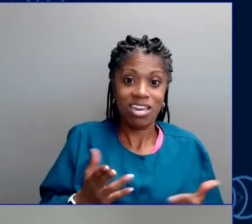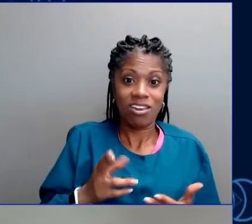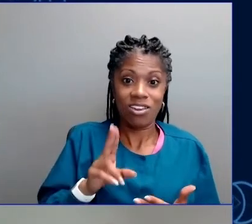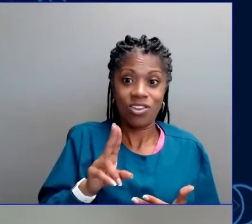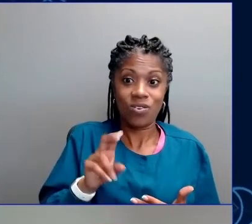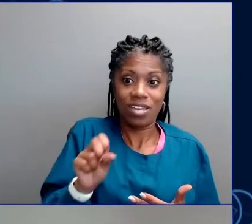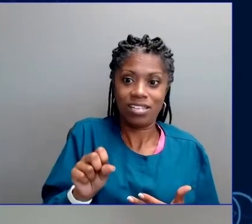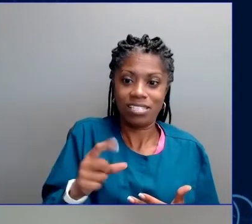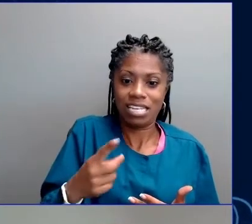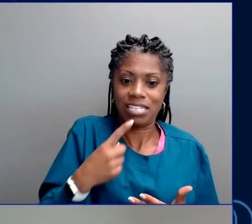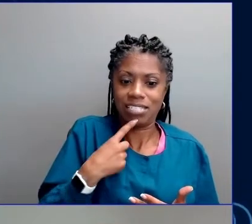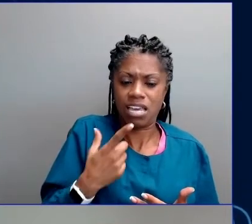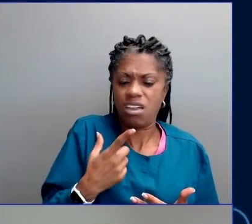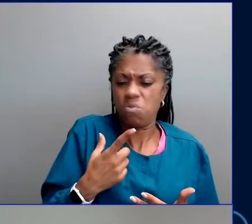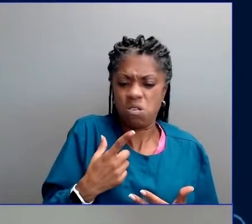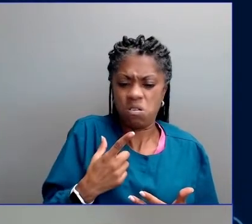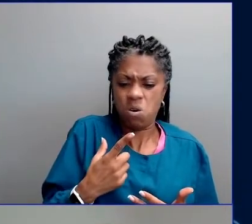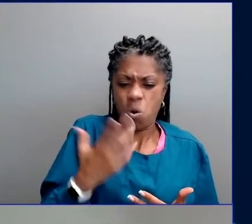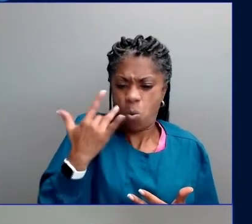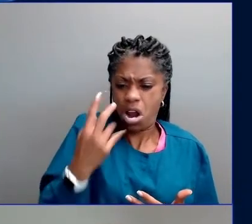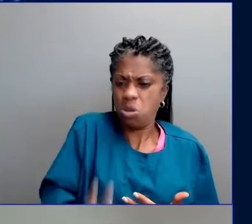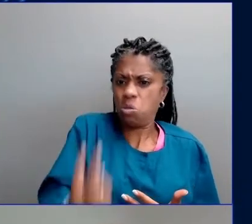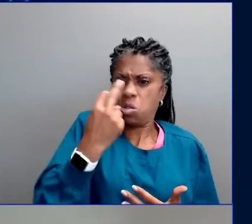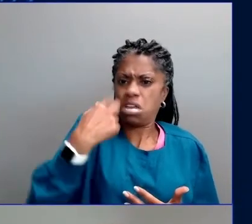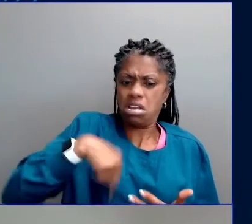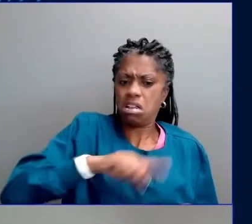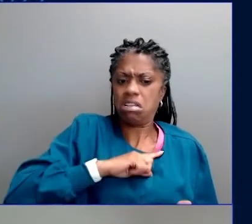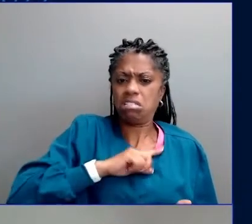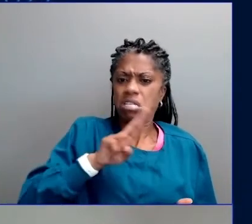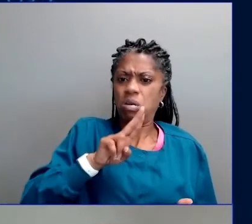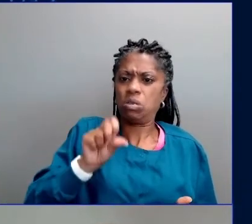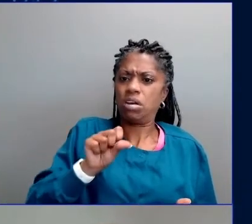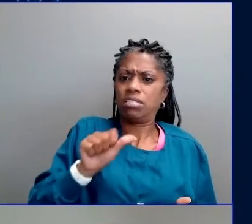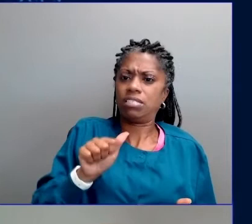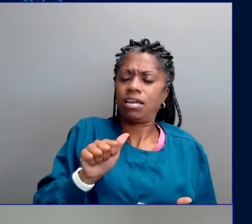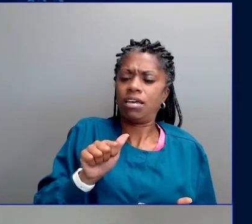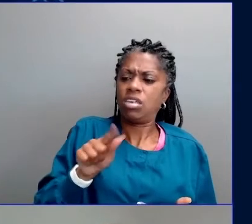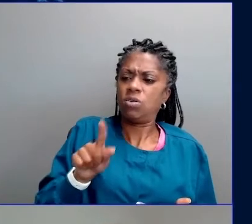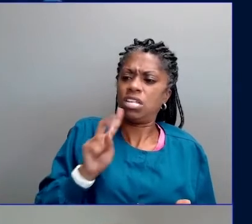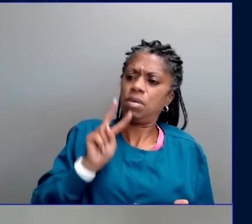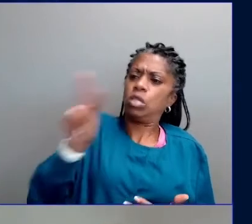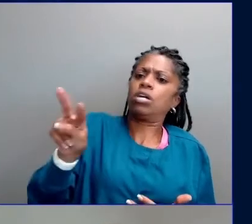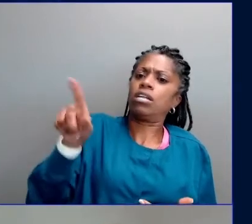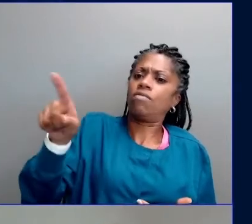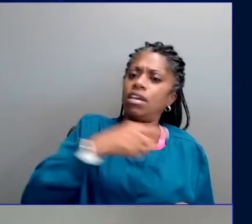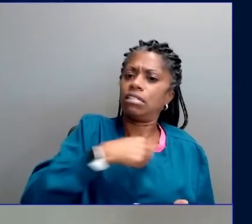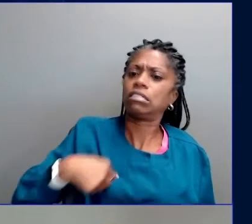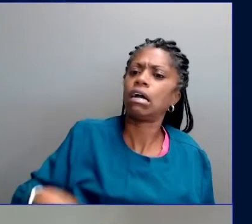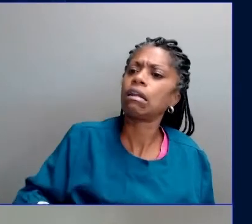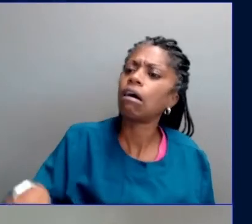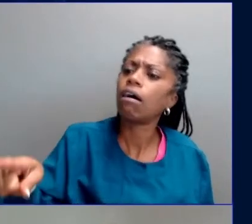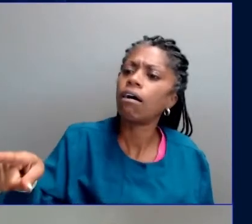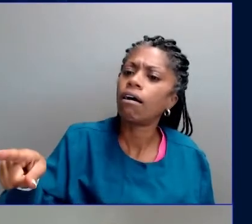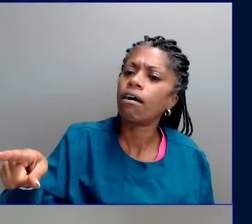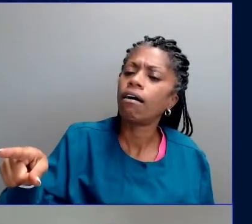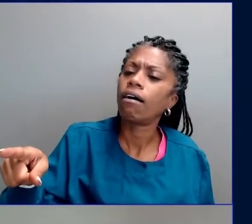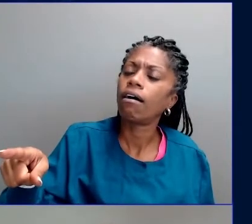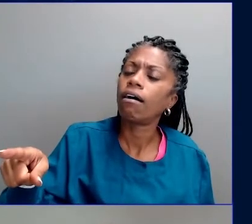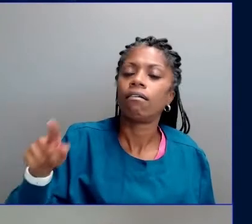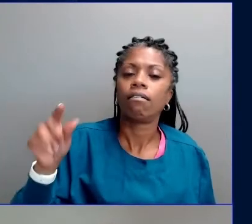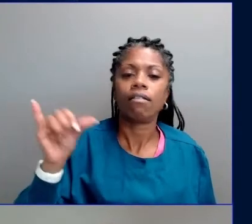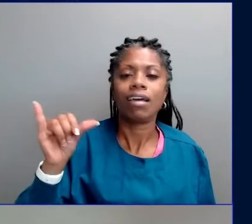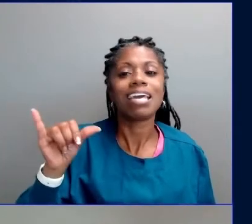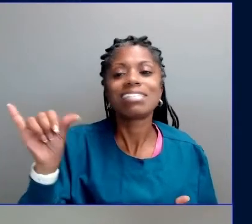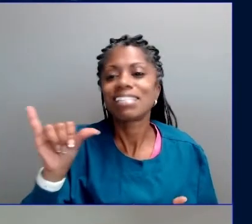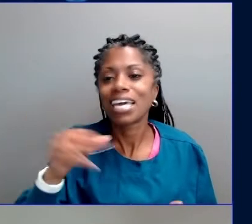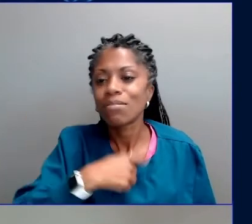the United States? They're responsible for a third of cumulative carbon emissions. We're all pointing the finger at others. And meanwhile, in low-income